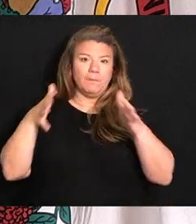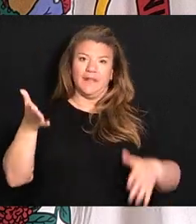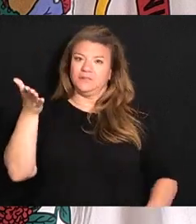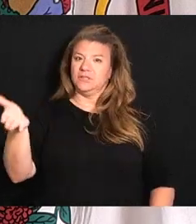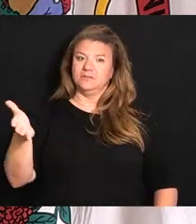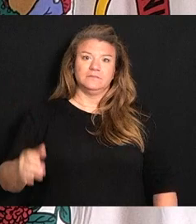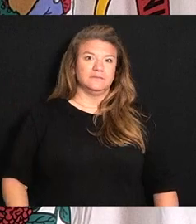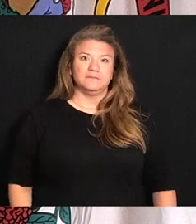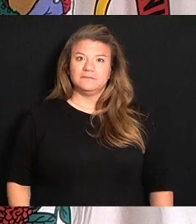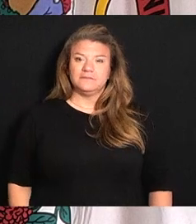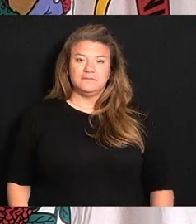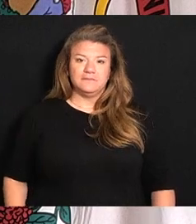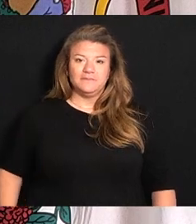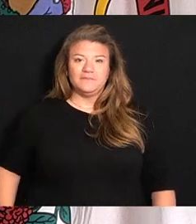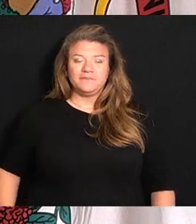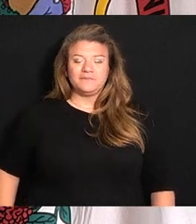way.